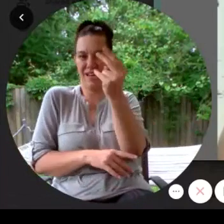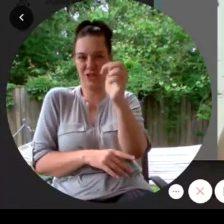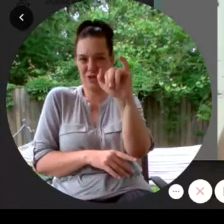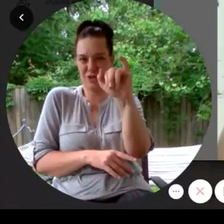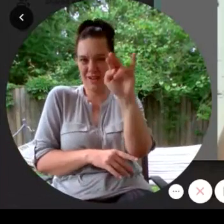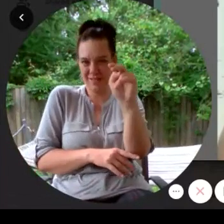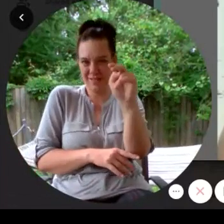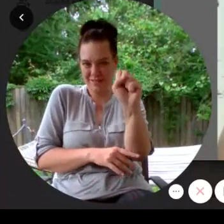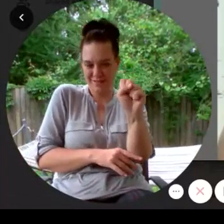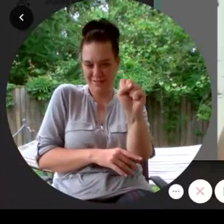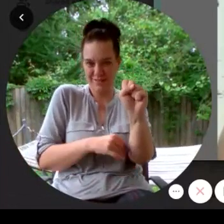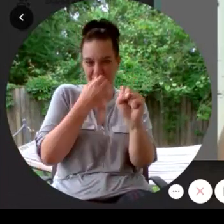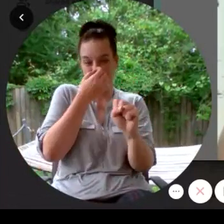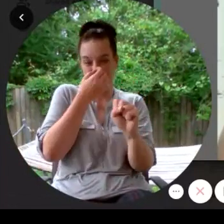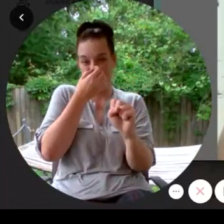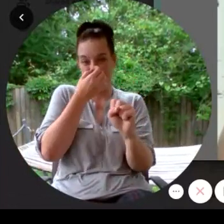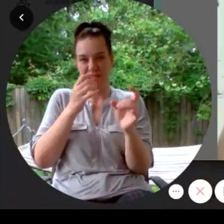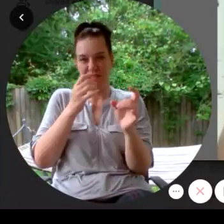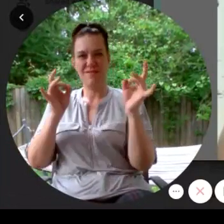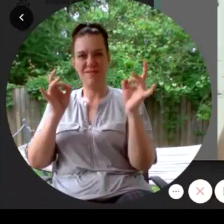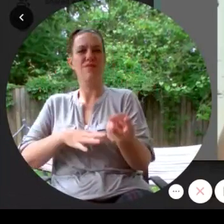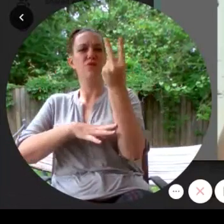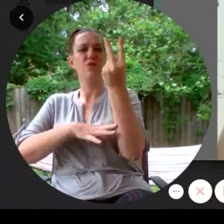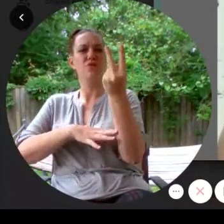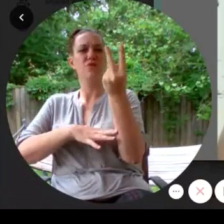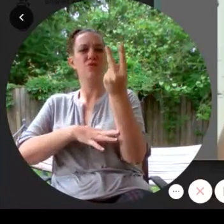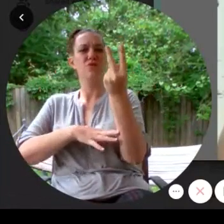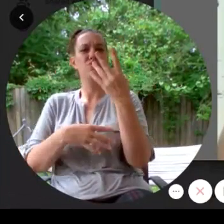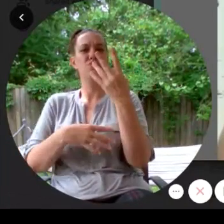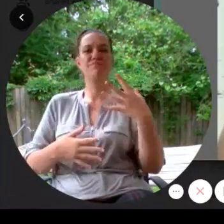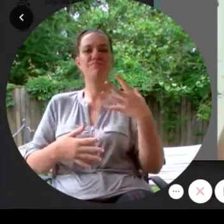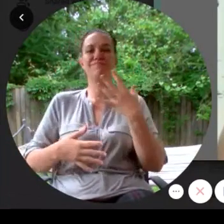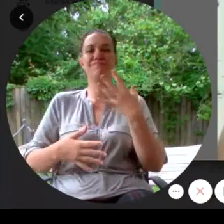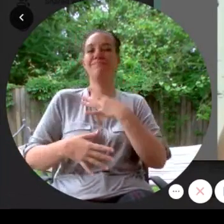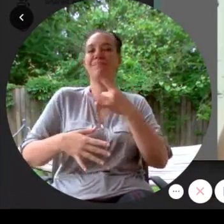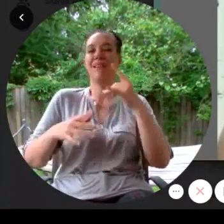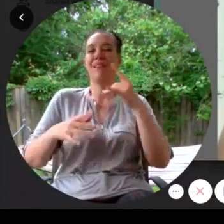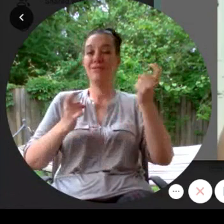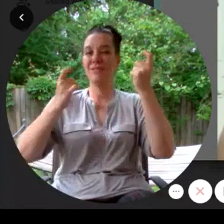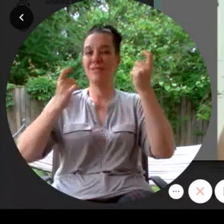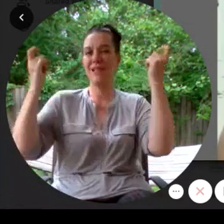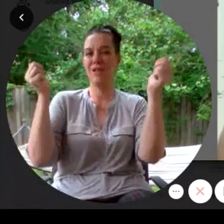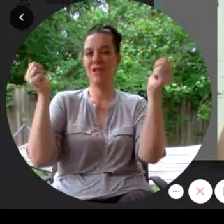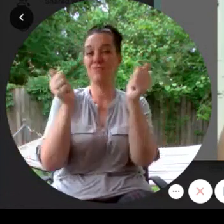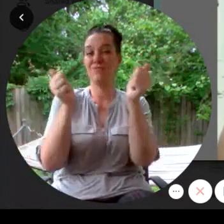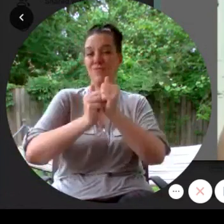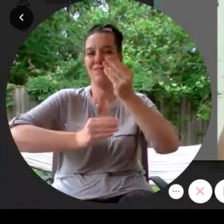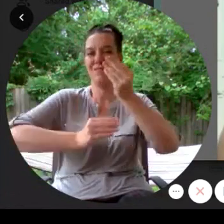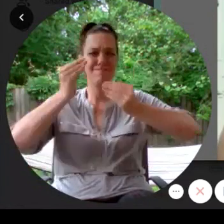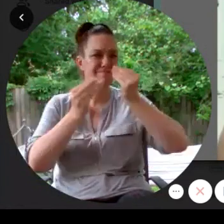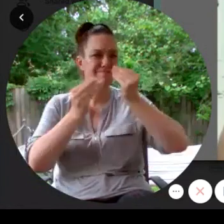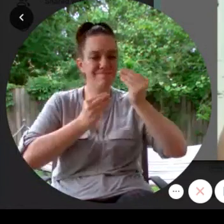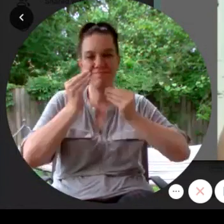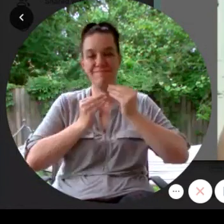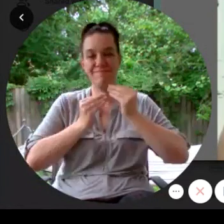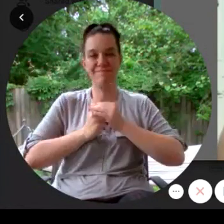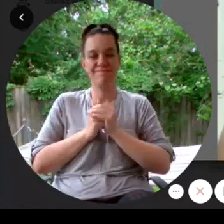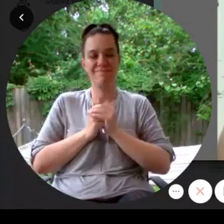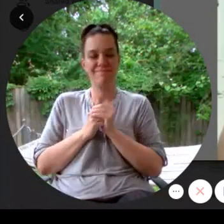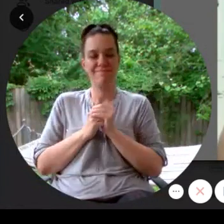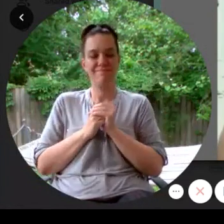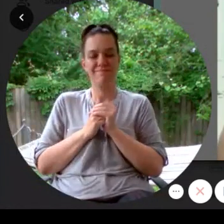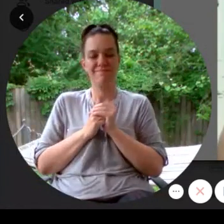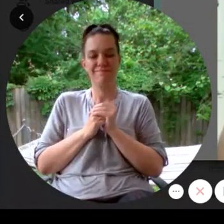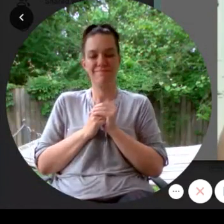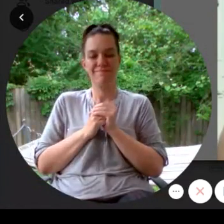like to celebrate with feasts. But Miles, said Niles, I didn't